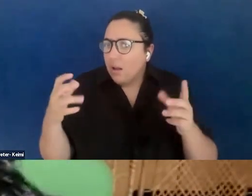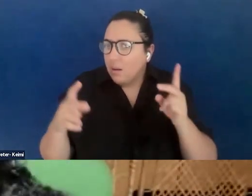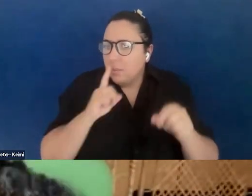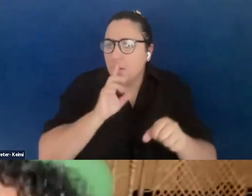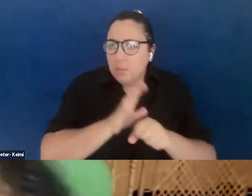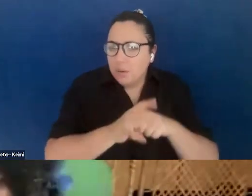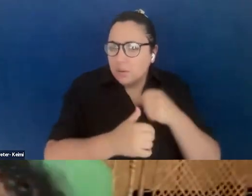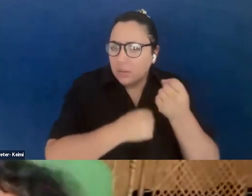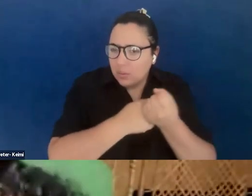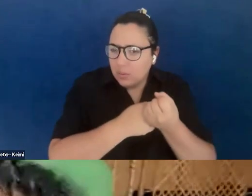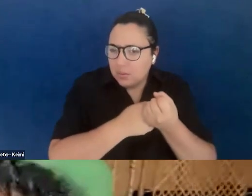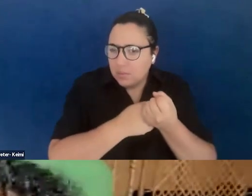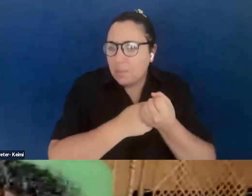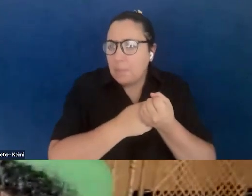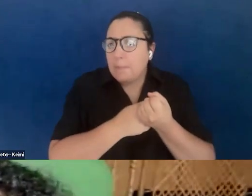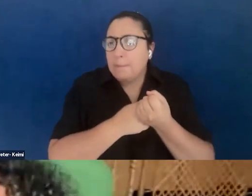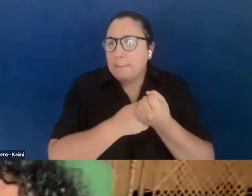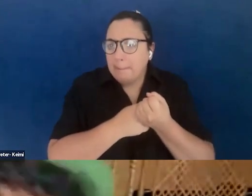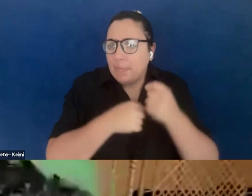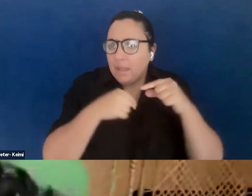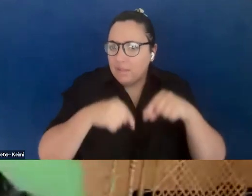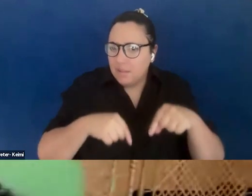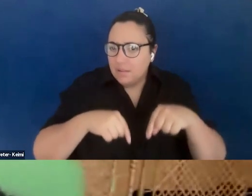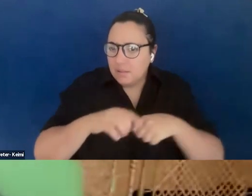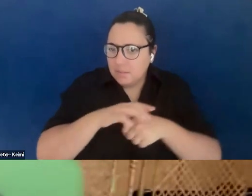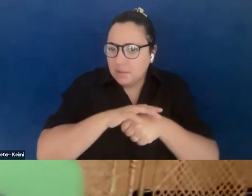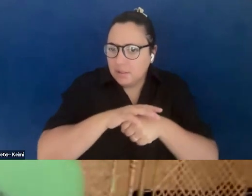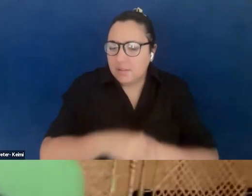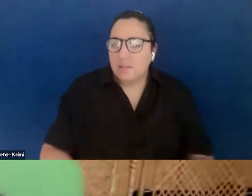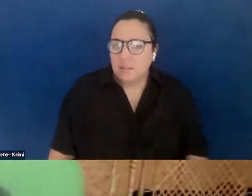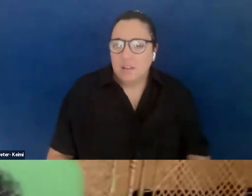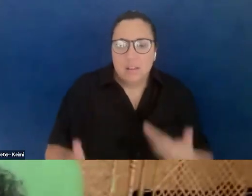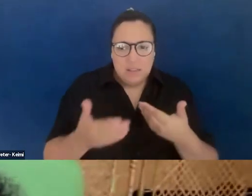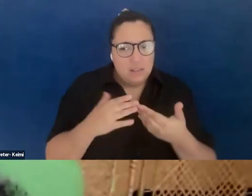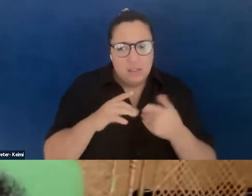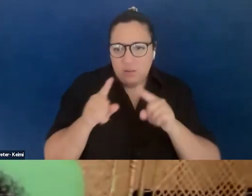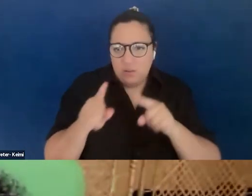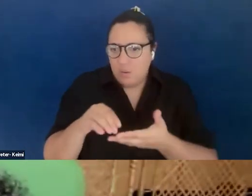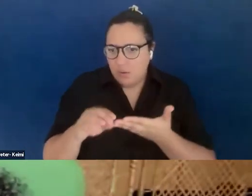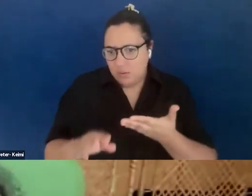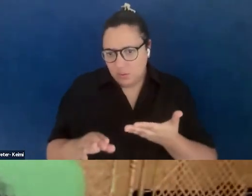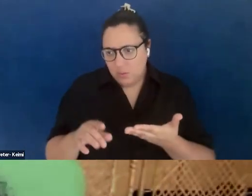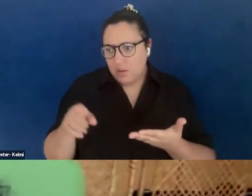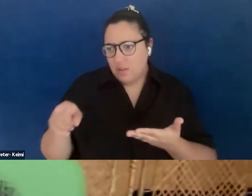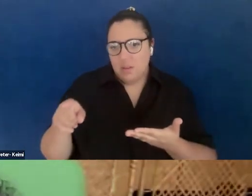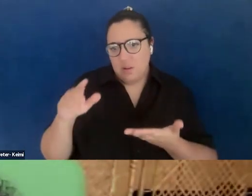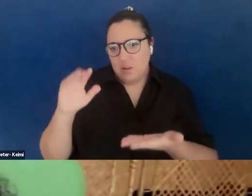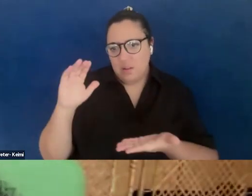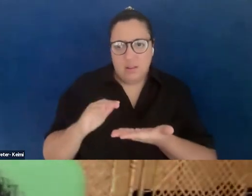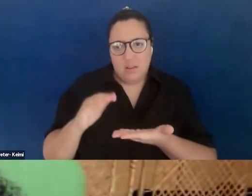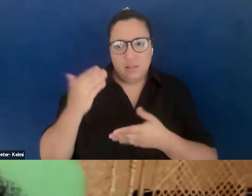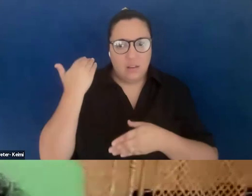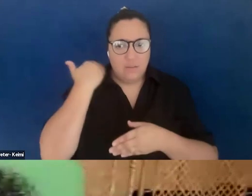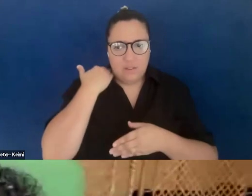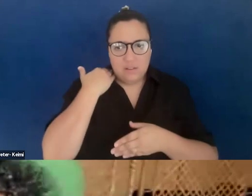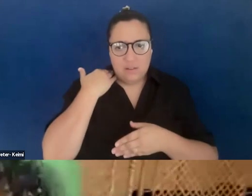work and struggle in this place, right, it's always easiest to go to the student in your classroom that is the least convinced by the pedagogy or